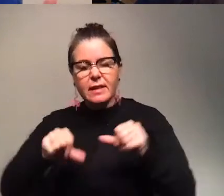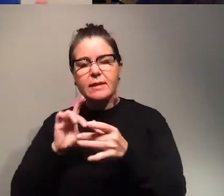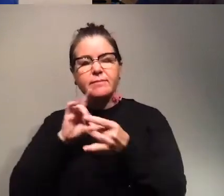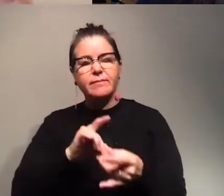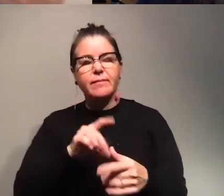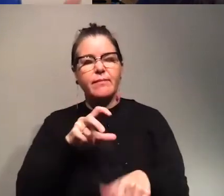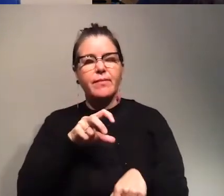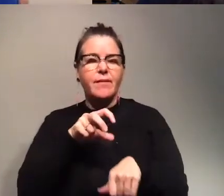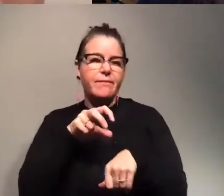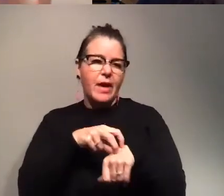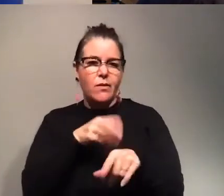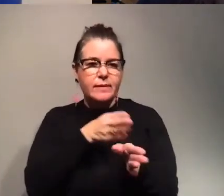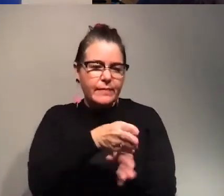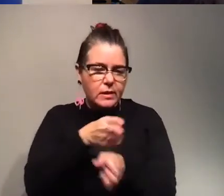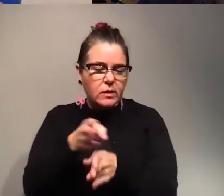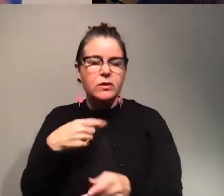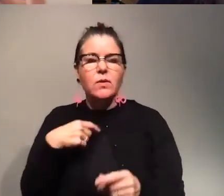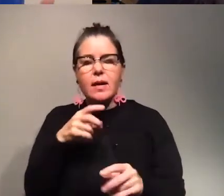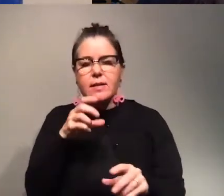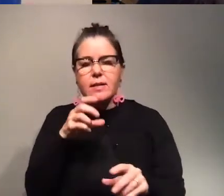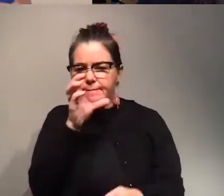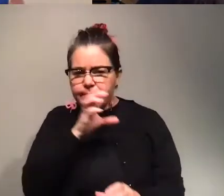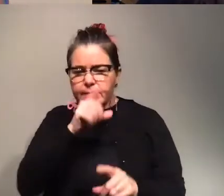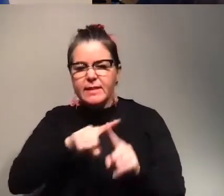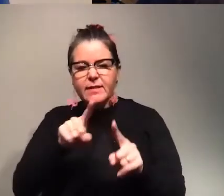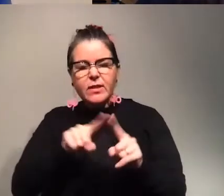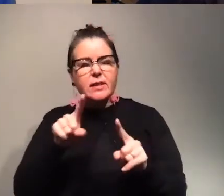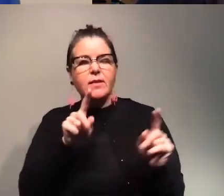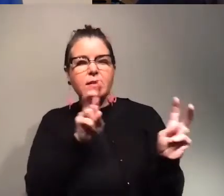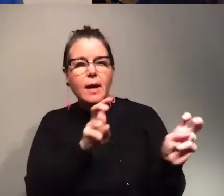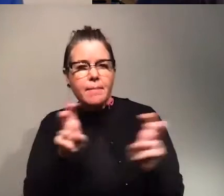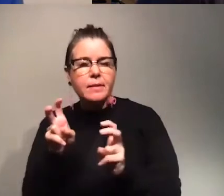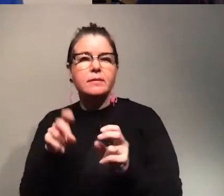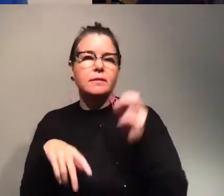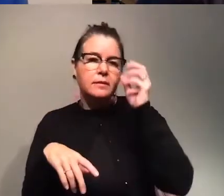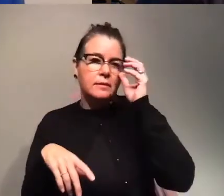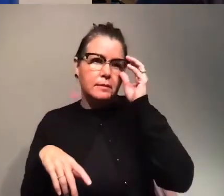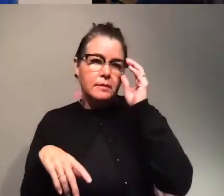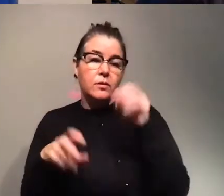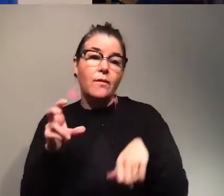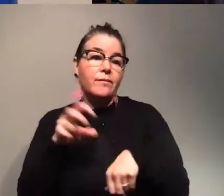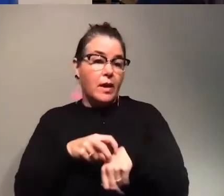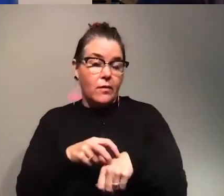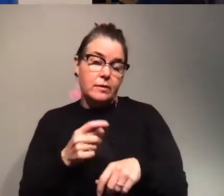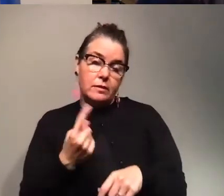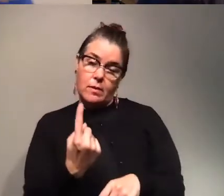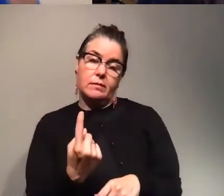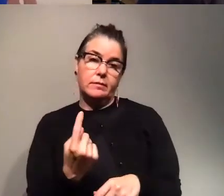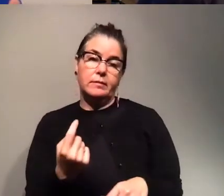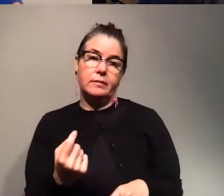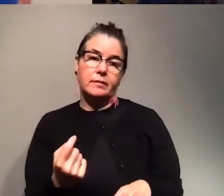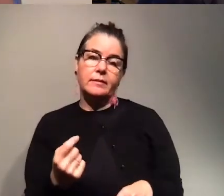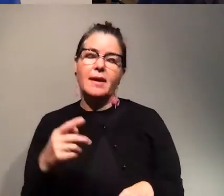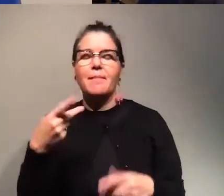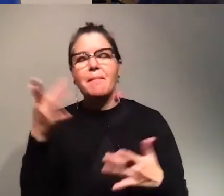So I had the opportunity to explore different science topics. definitely viruses was pathogens